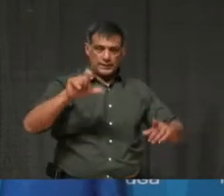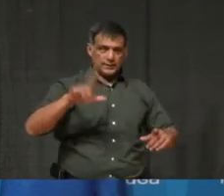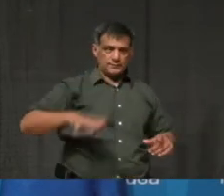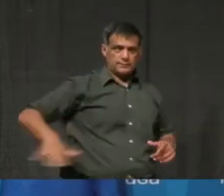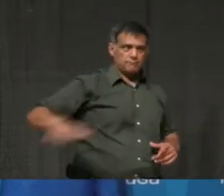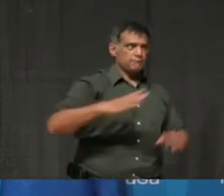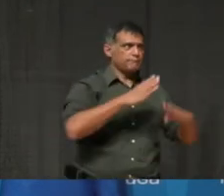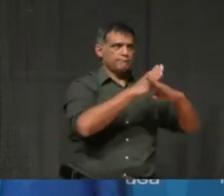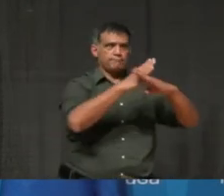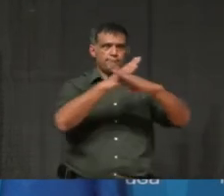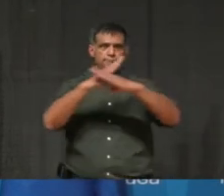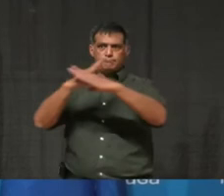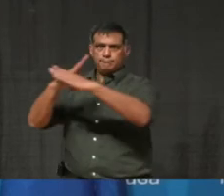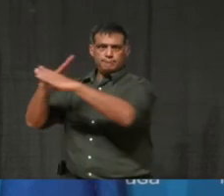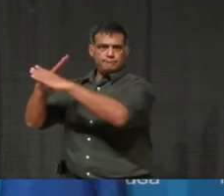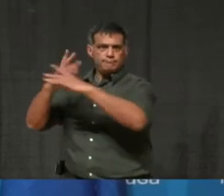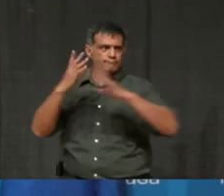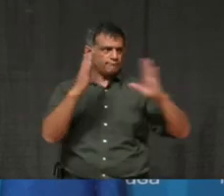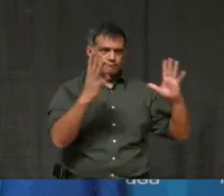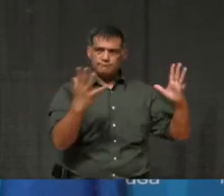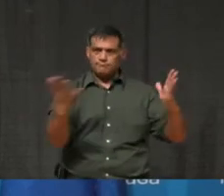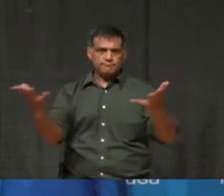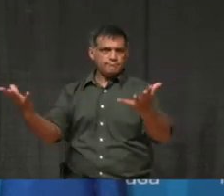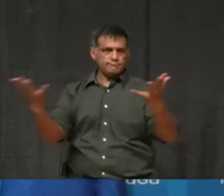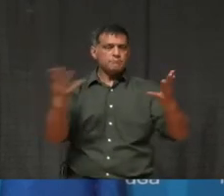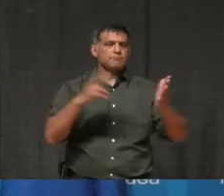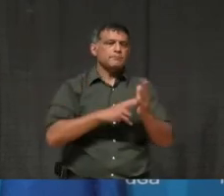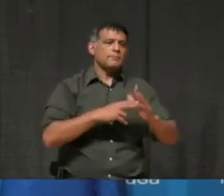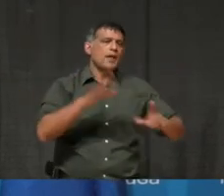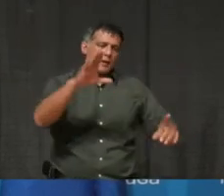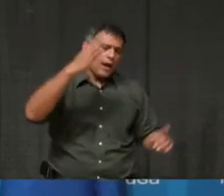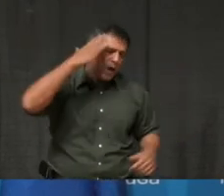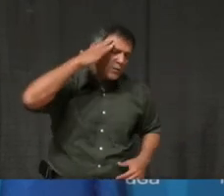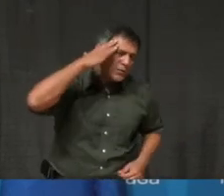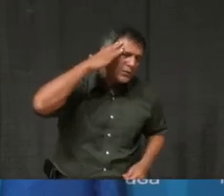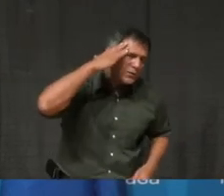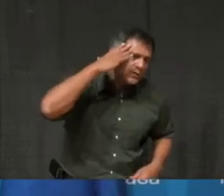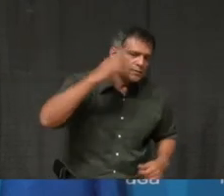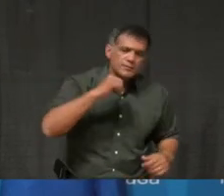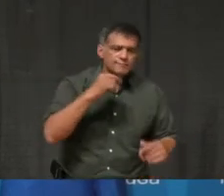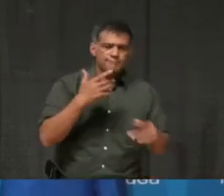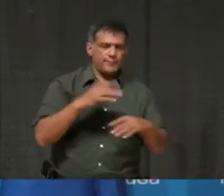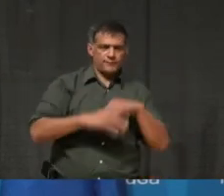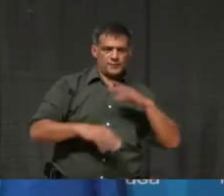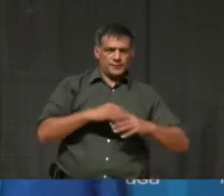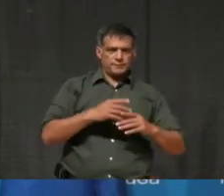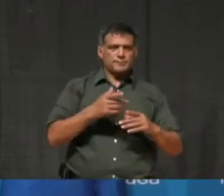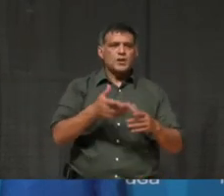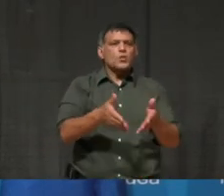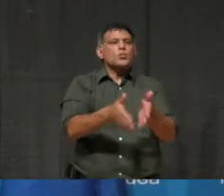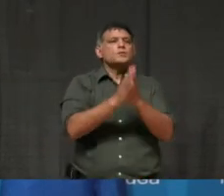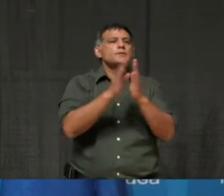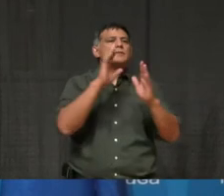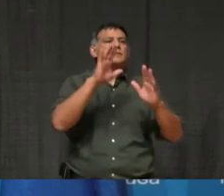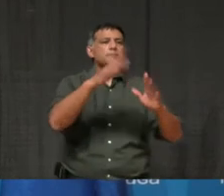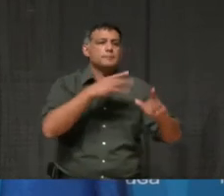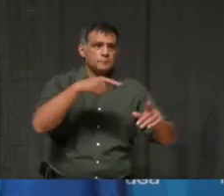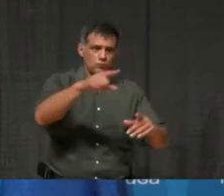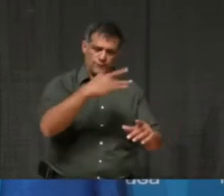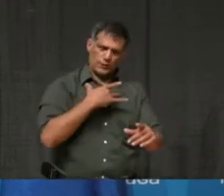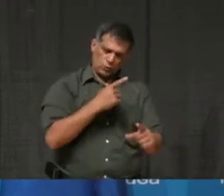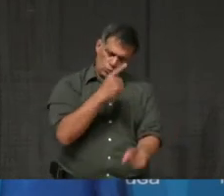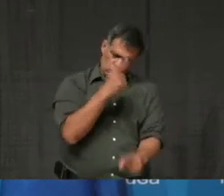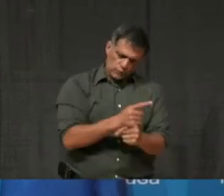Right. So, yes, I understand it's an inconvenience for people. However, I'm asking them to do the right thing. COVID is inconvenient